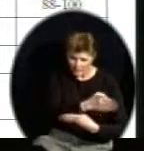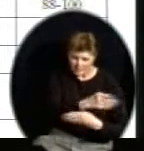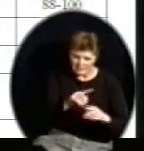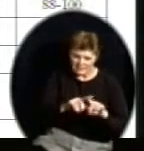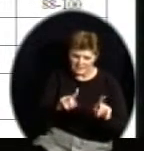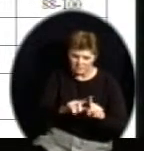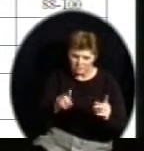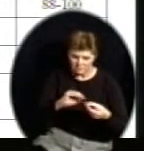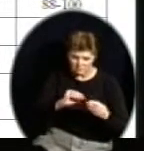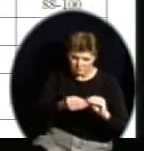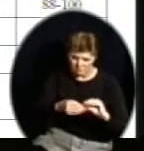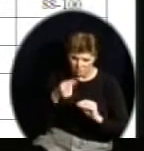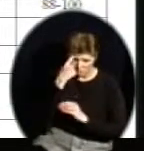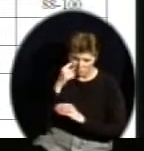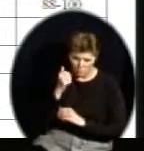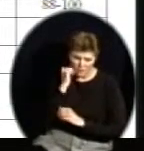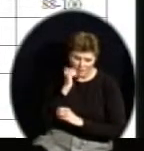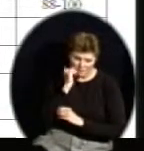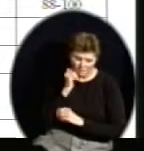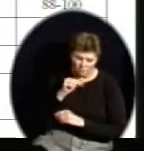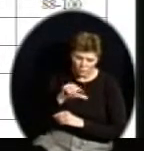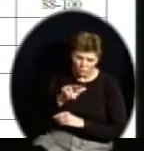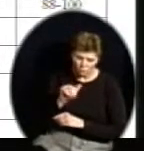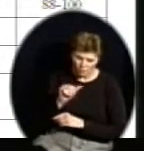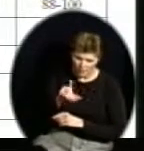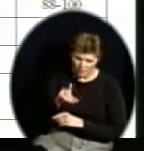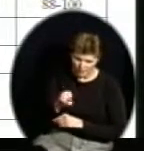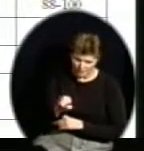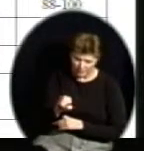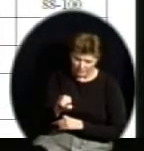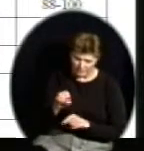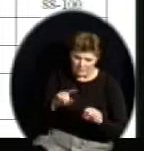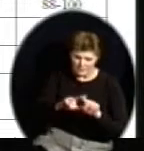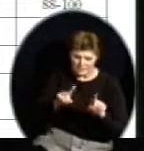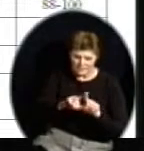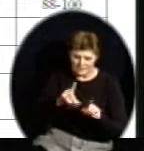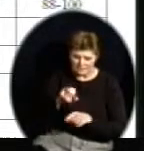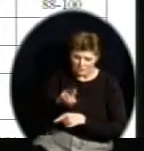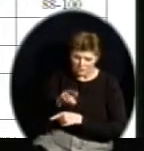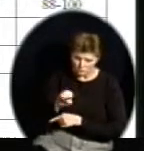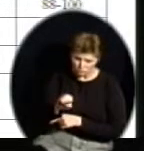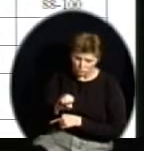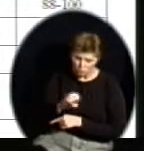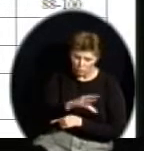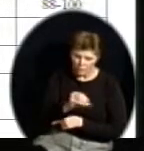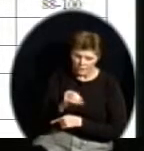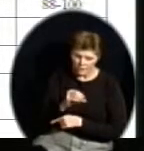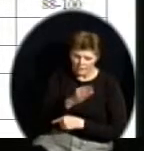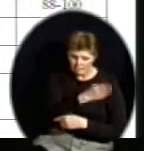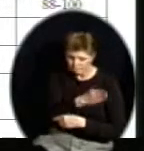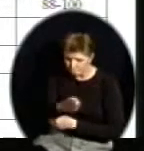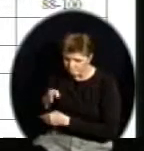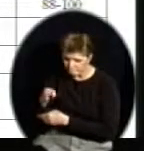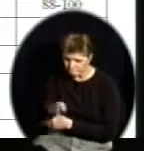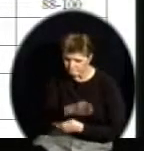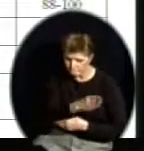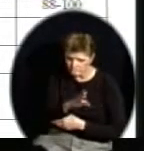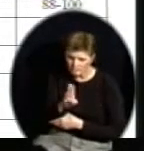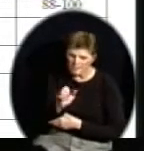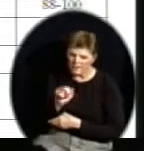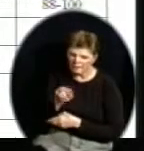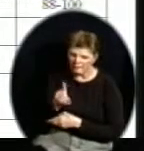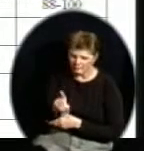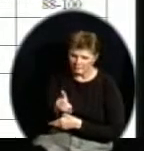to what you see in front of you, there are scoring bands and standards for the general assessment. There are standards